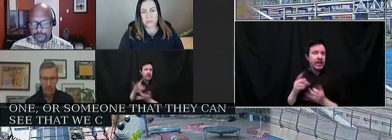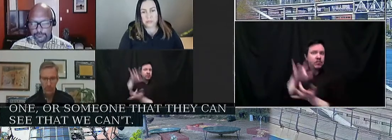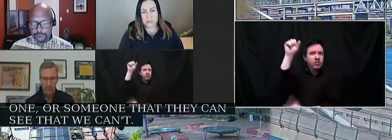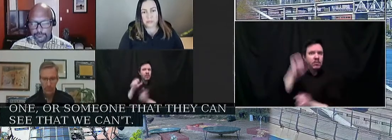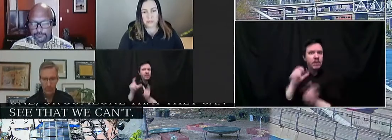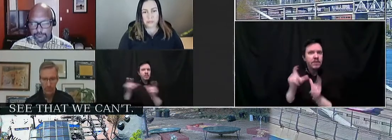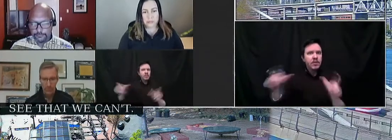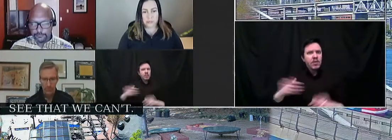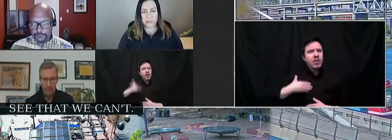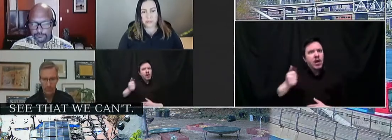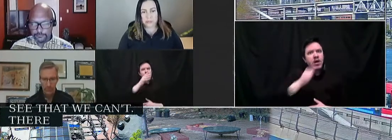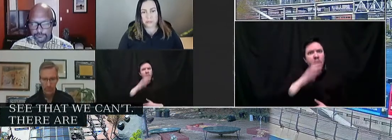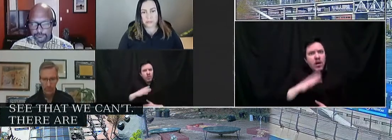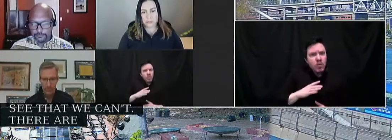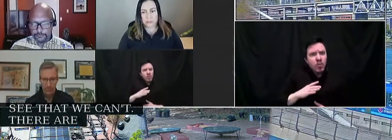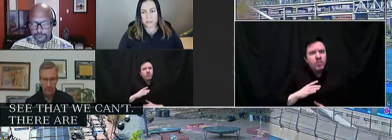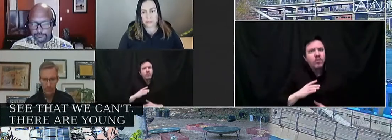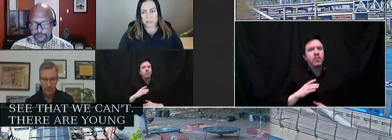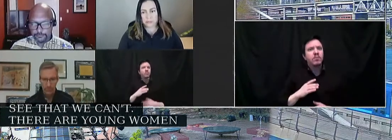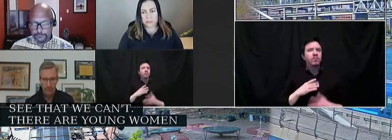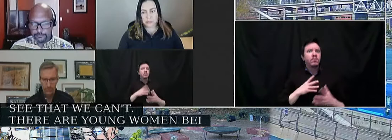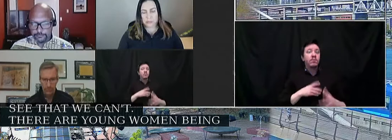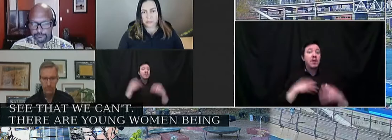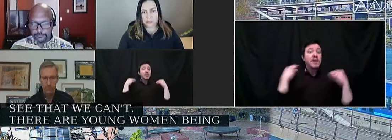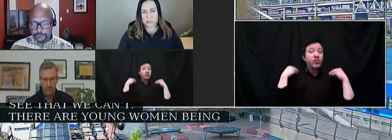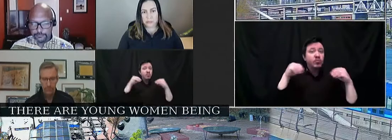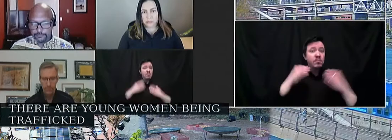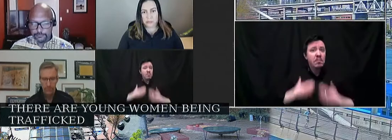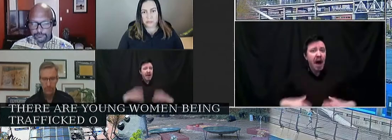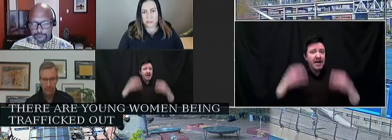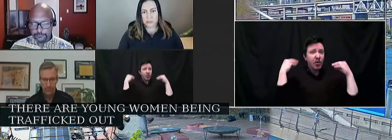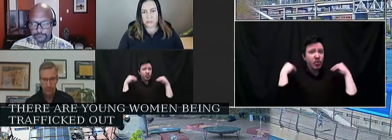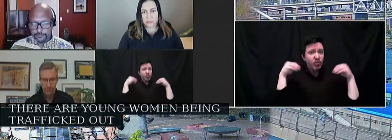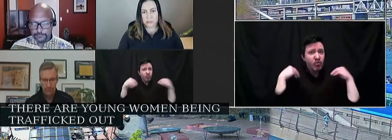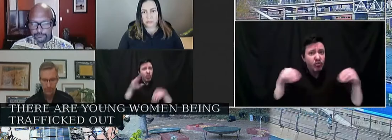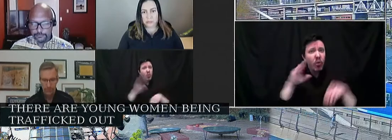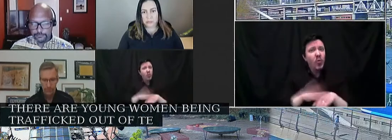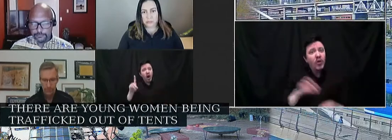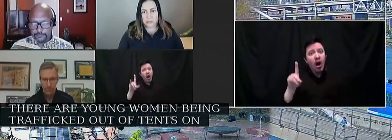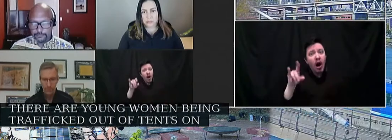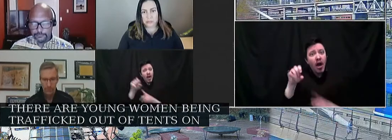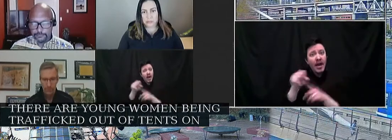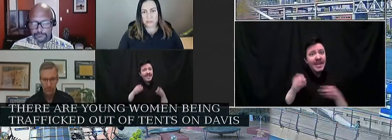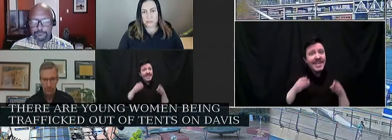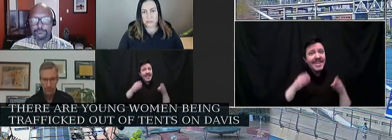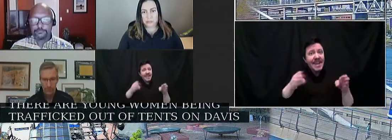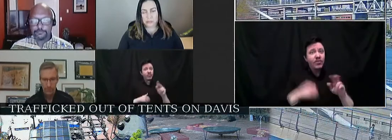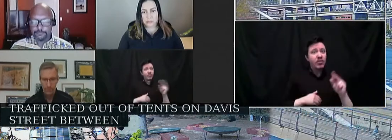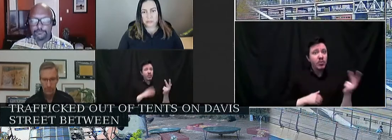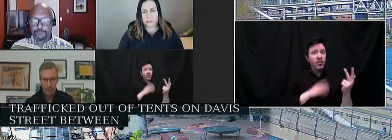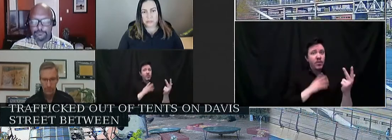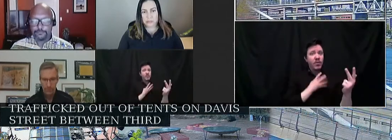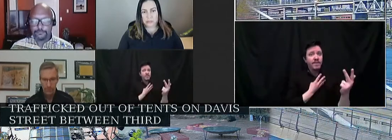women being trafficked out of tents on Davis Street between 3rd and 4th.